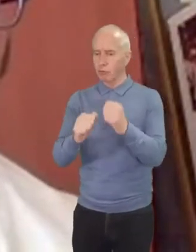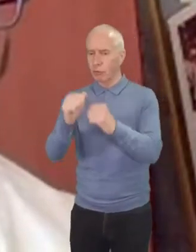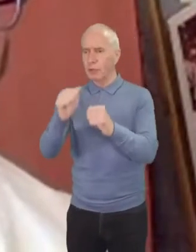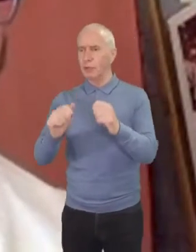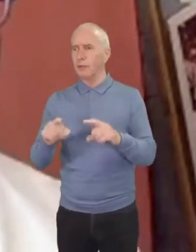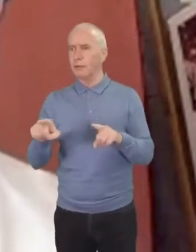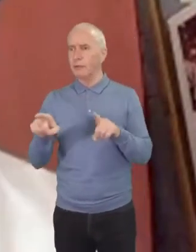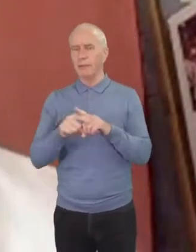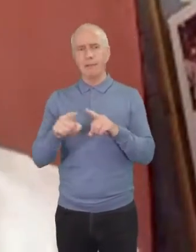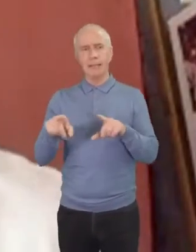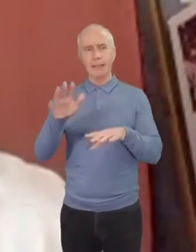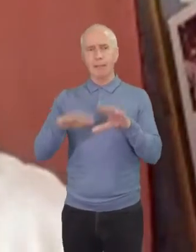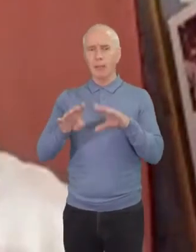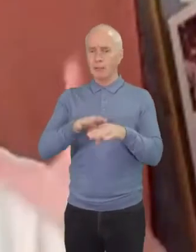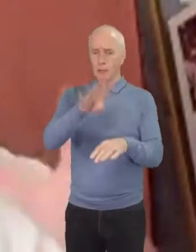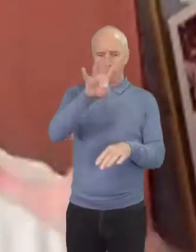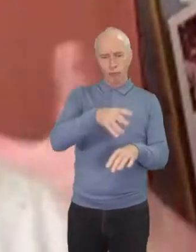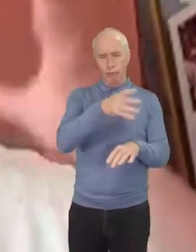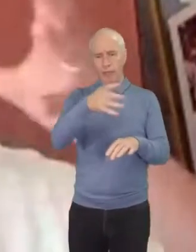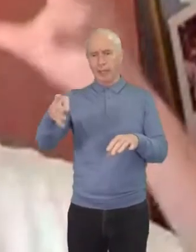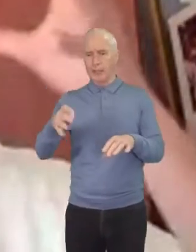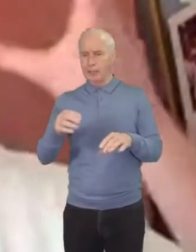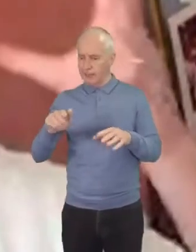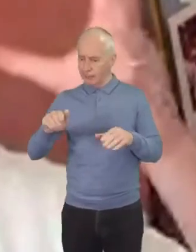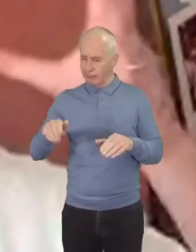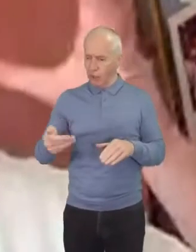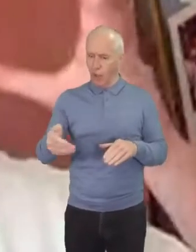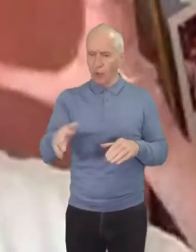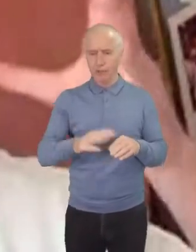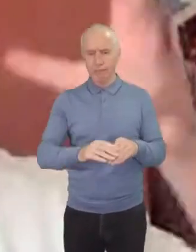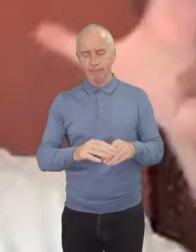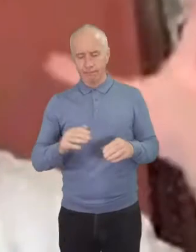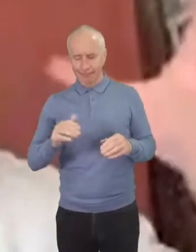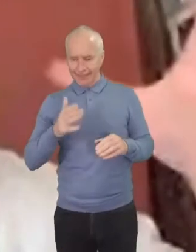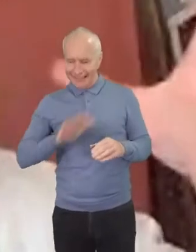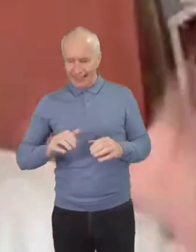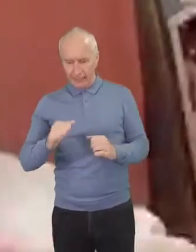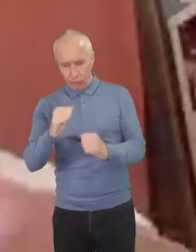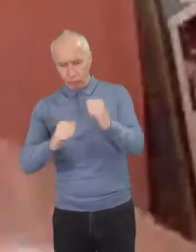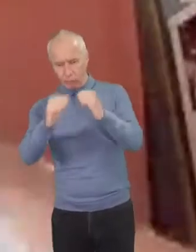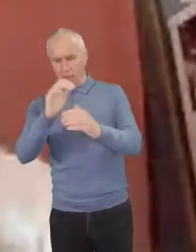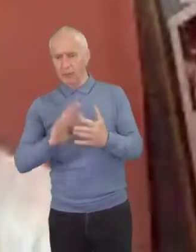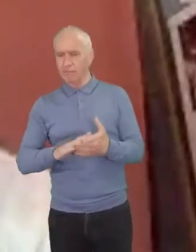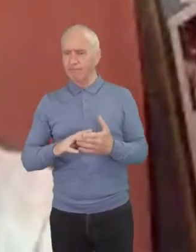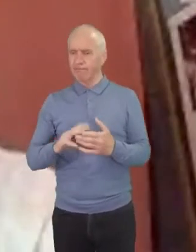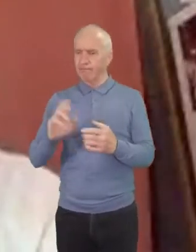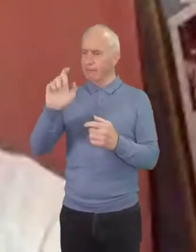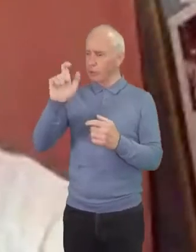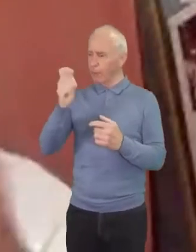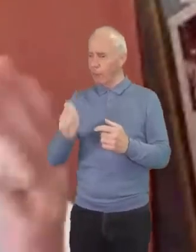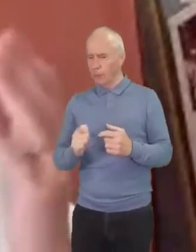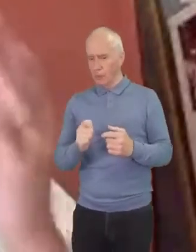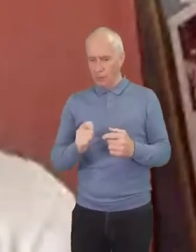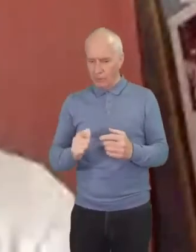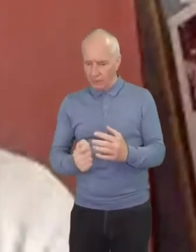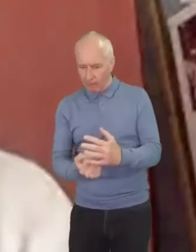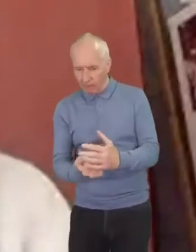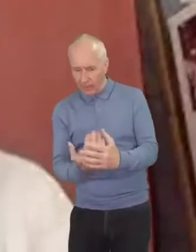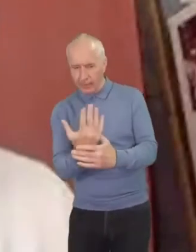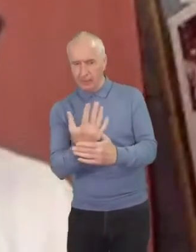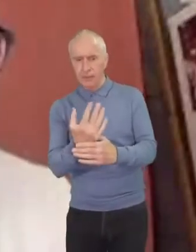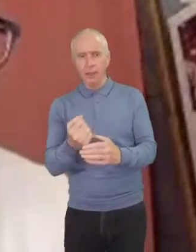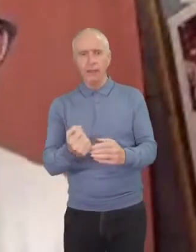trellises of a garden you know if you don't have some structure for your tomato plants then your tomato plants will just